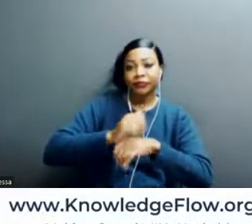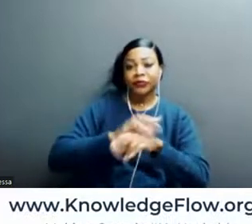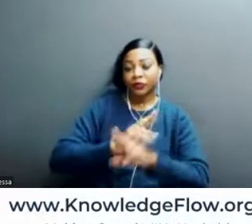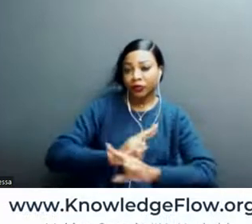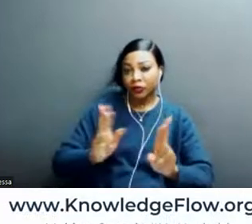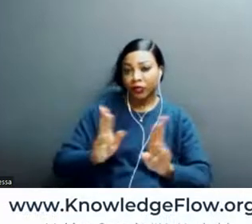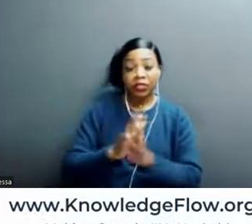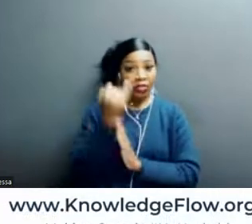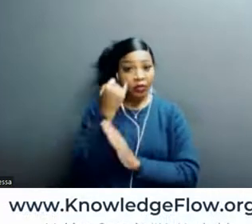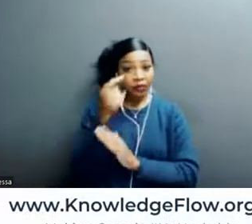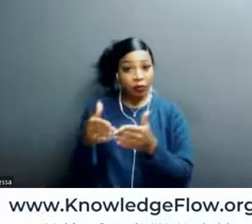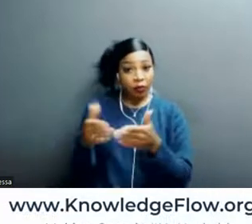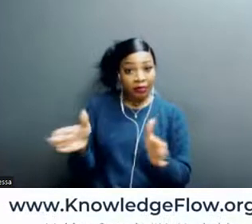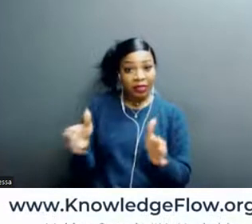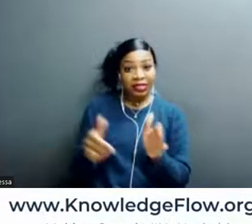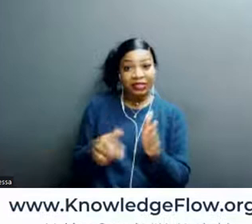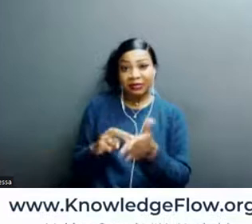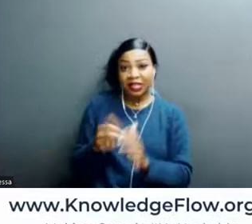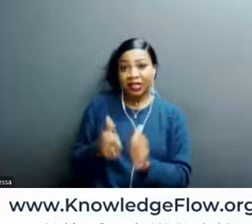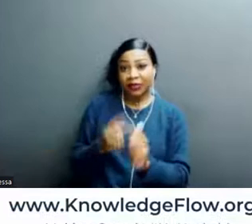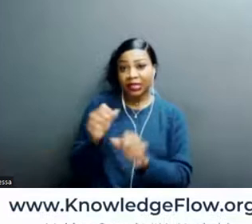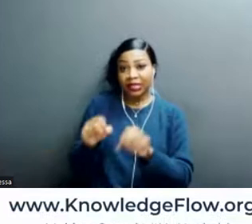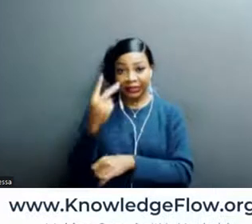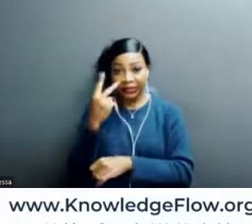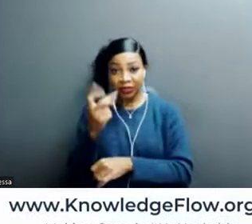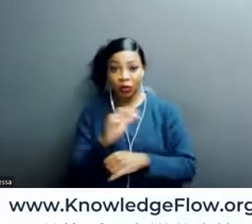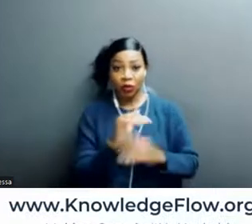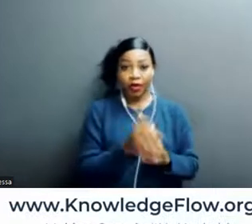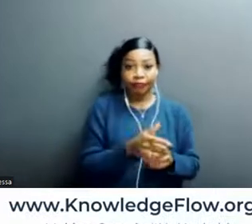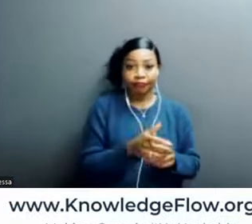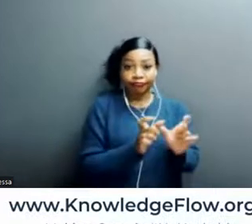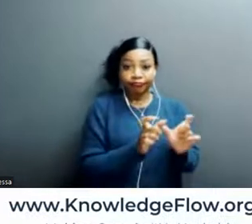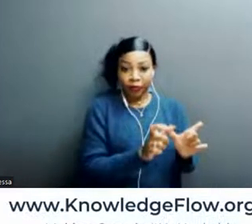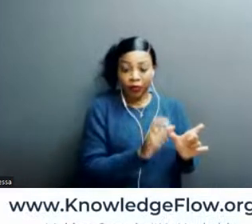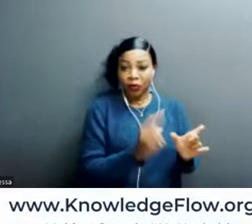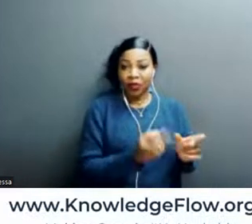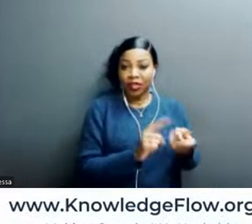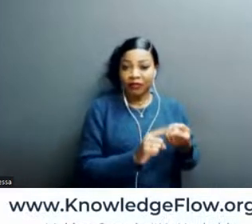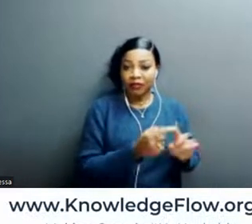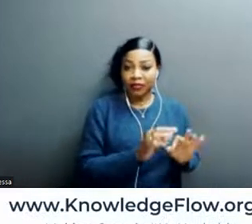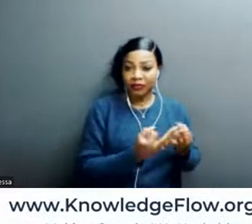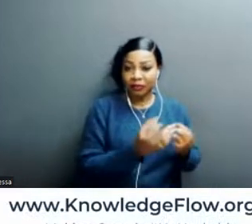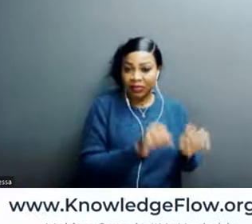can see that or you could limit it to, you know, just your friends or just certain people that can see your content.